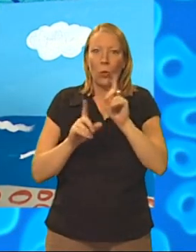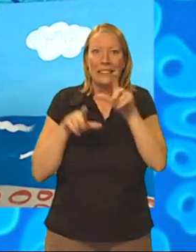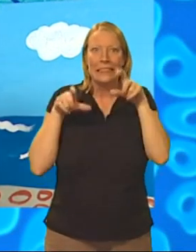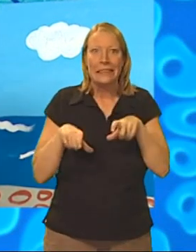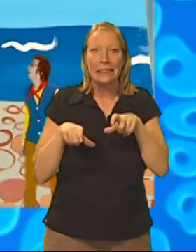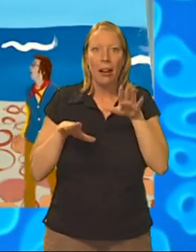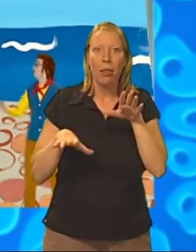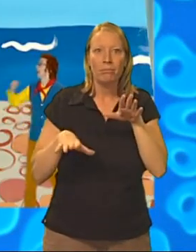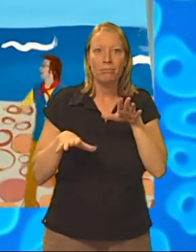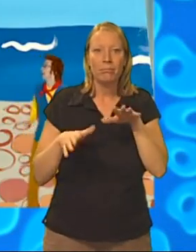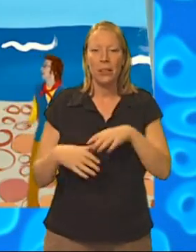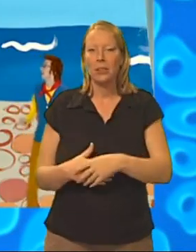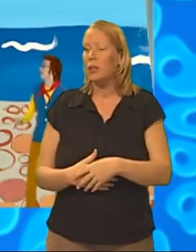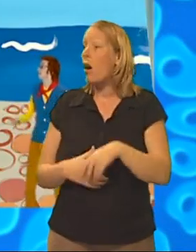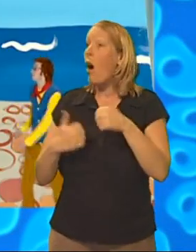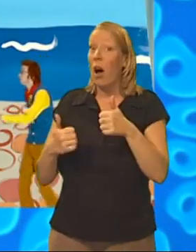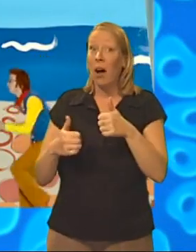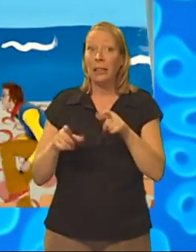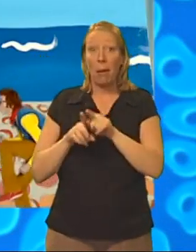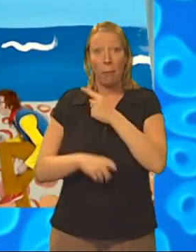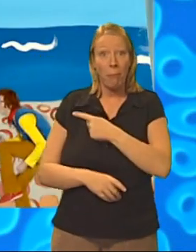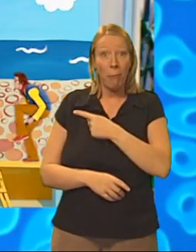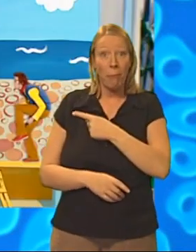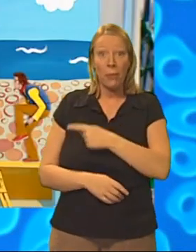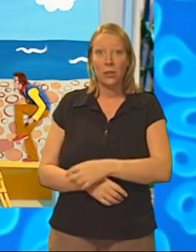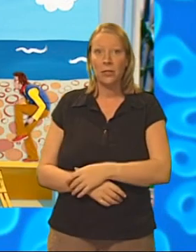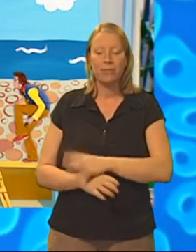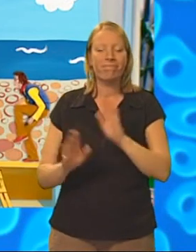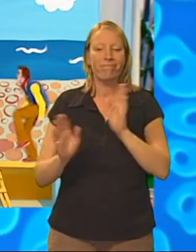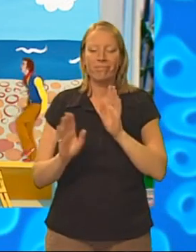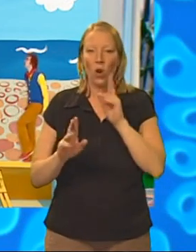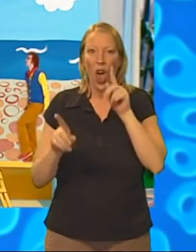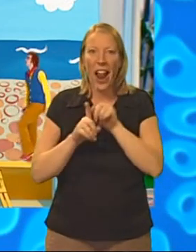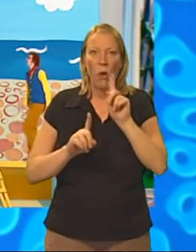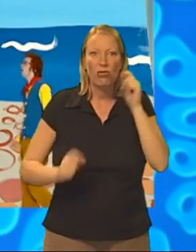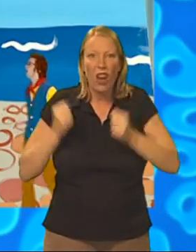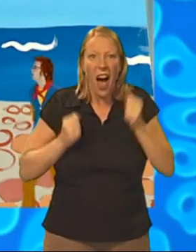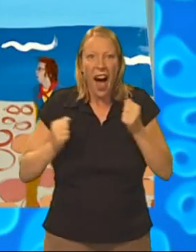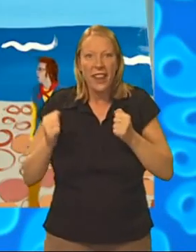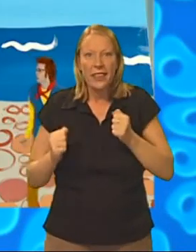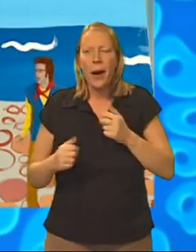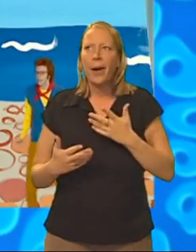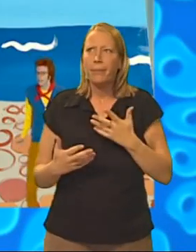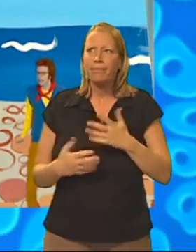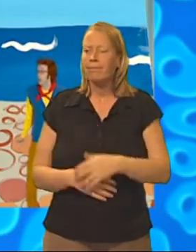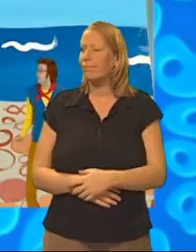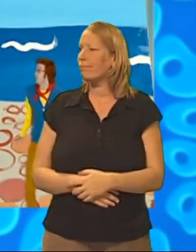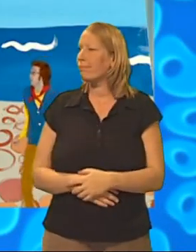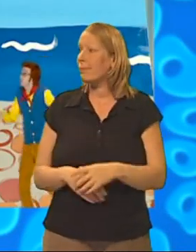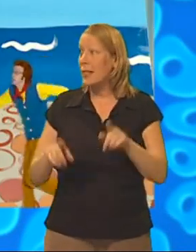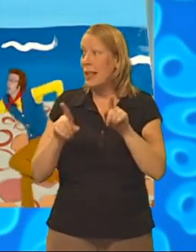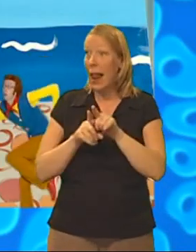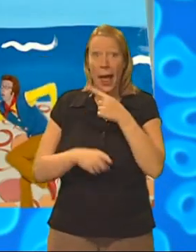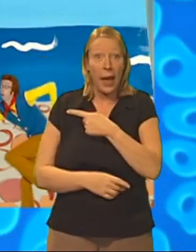standing still. Okay, like this? No, that looks like you're running, Small. Okay, like